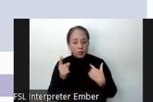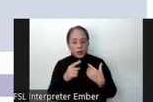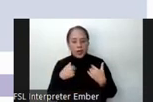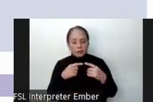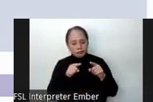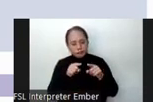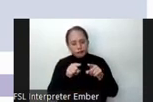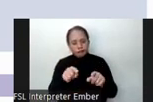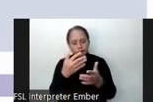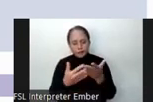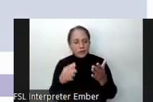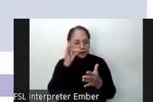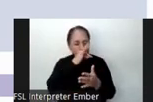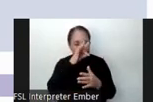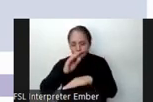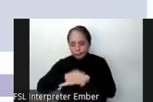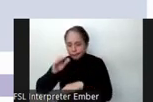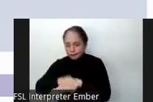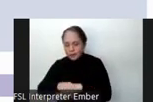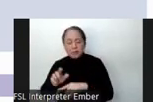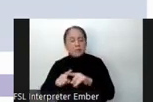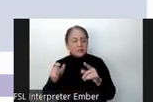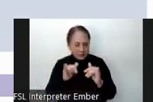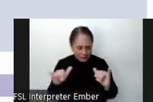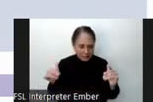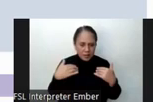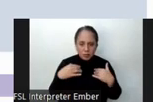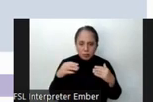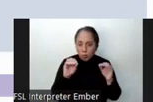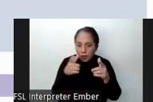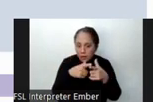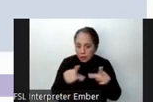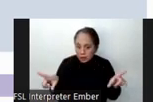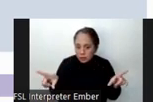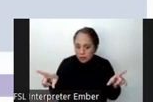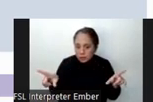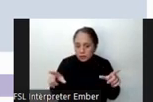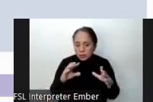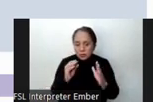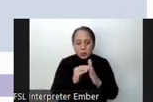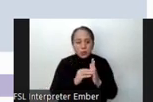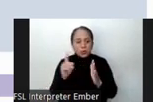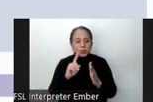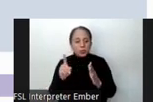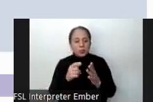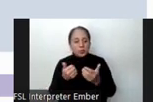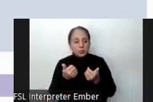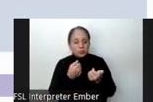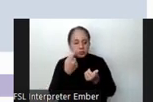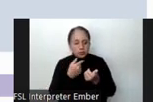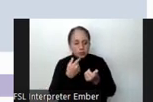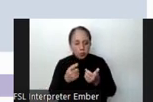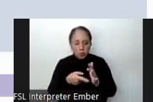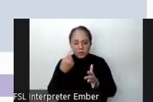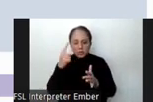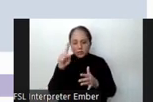items in Filipino and English, but there are also non-language components. These were administered only once in the